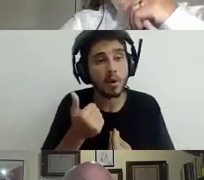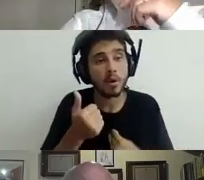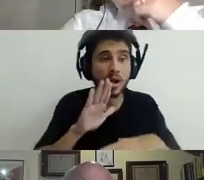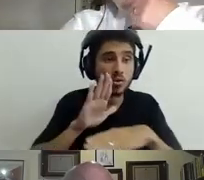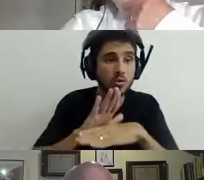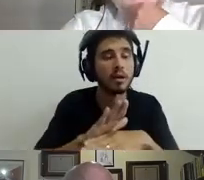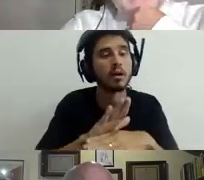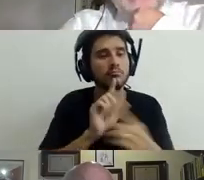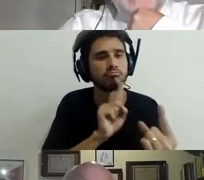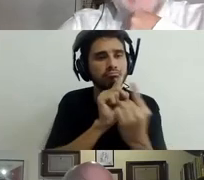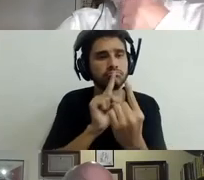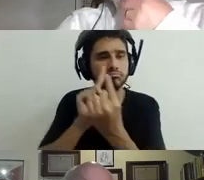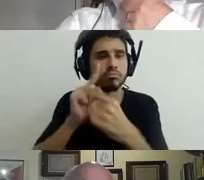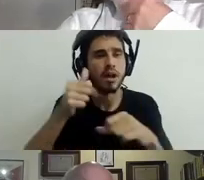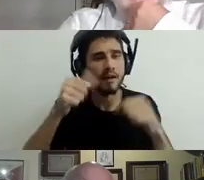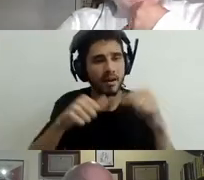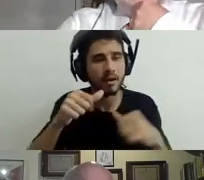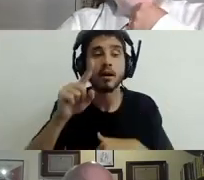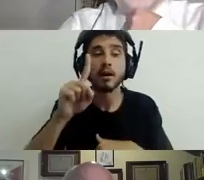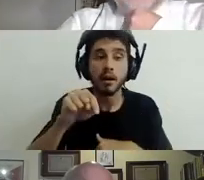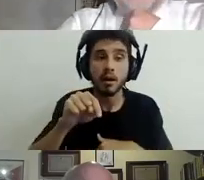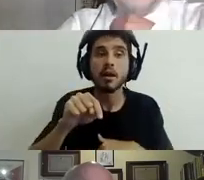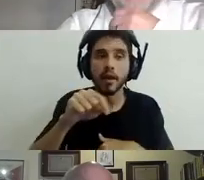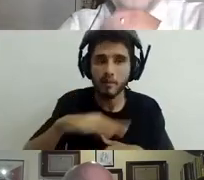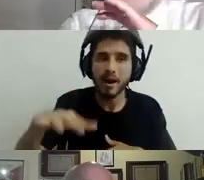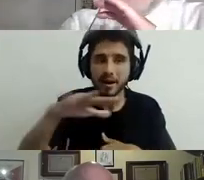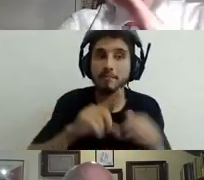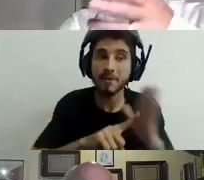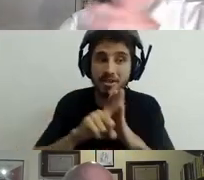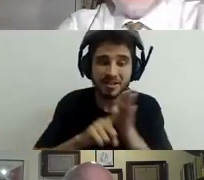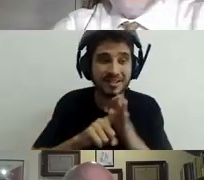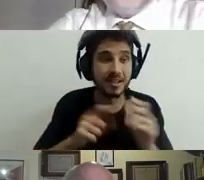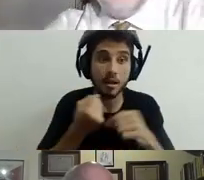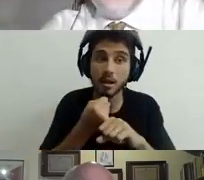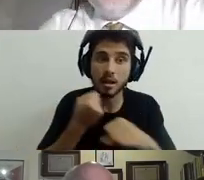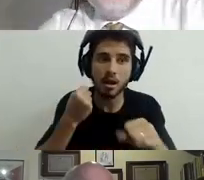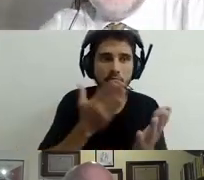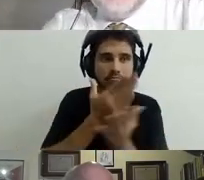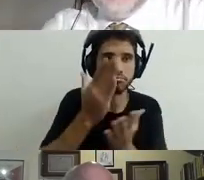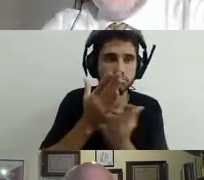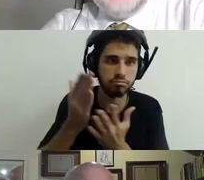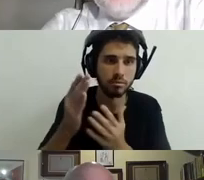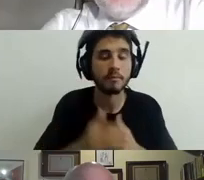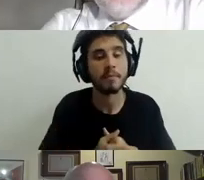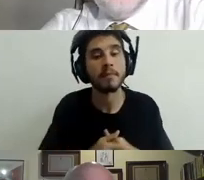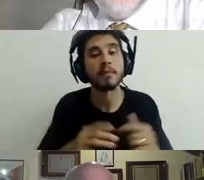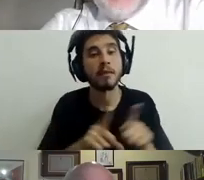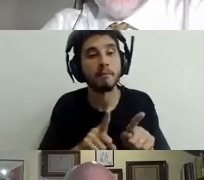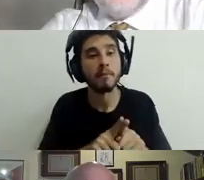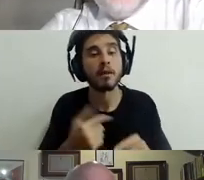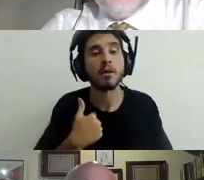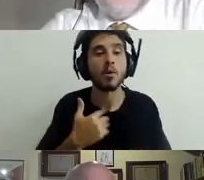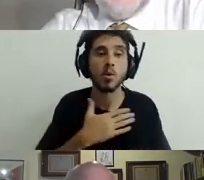urgent. Finally, I would like to turn the argument